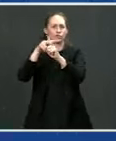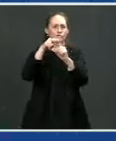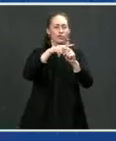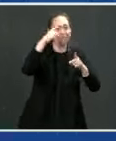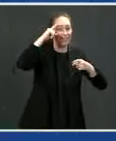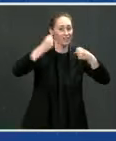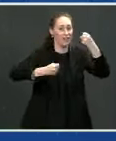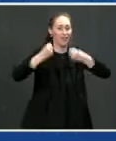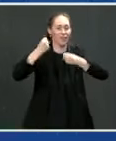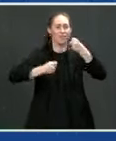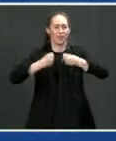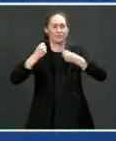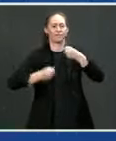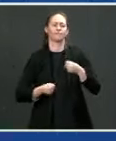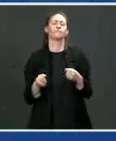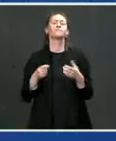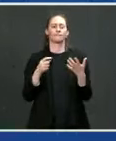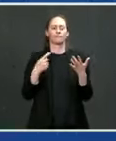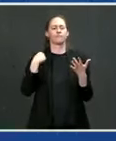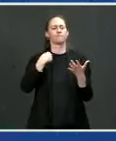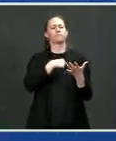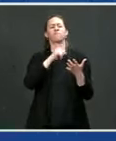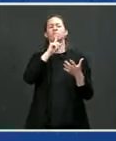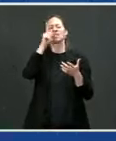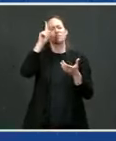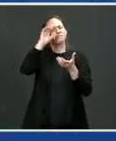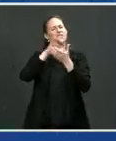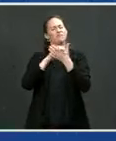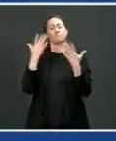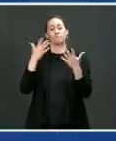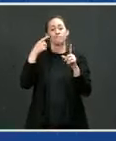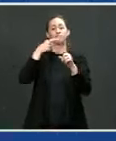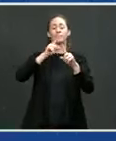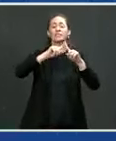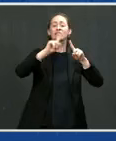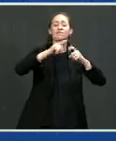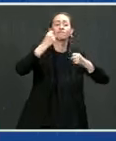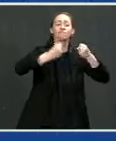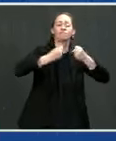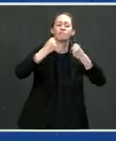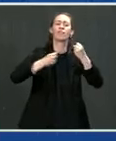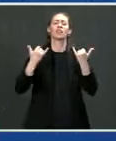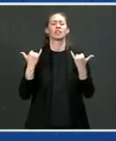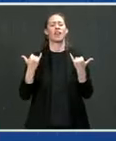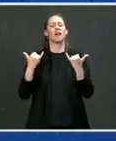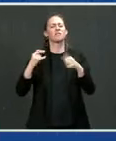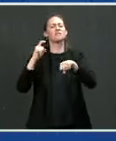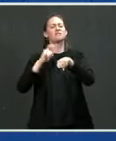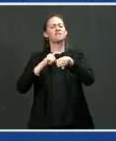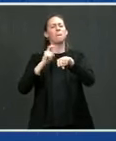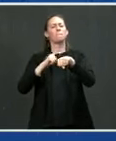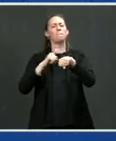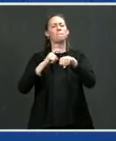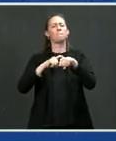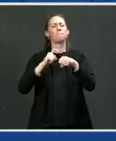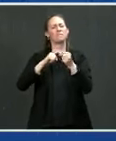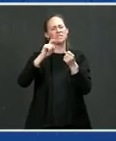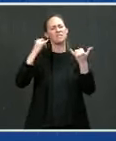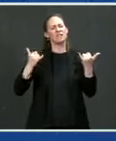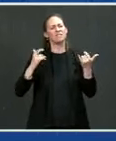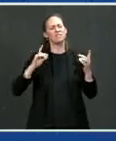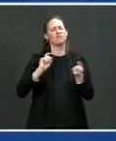commercial vehicle electrification is at an inflection point. We continue to grow as a company. We continue to hire. We're up to 350